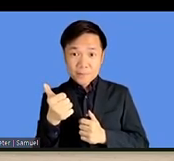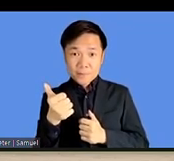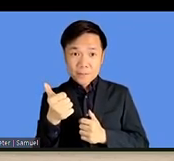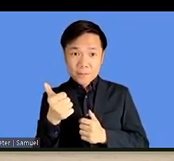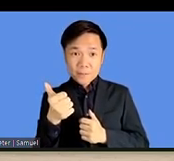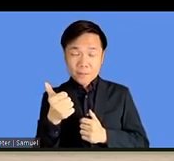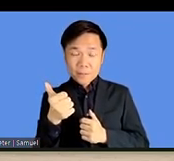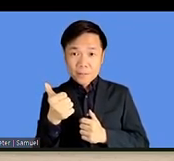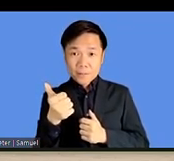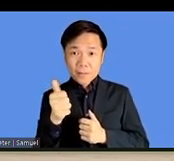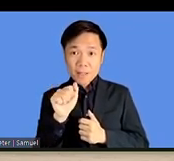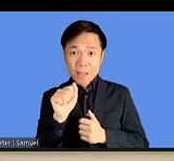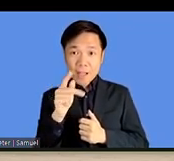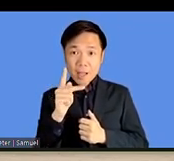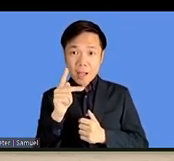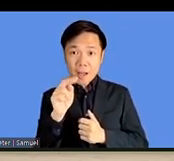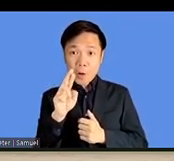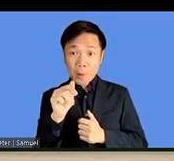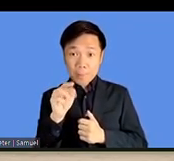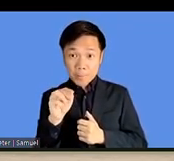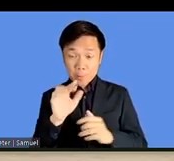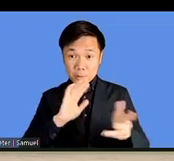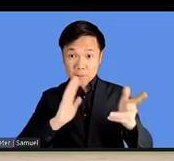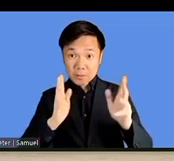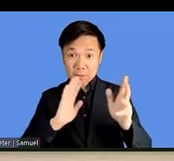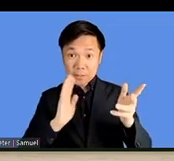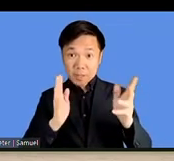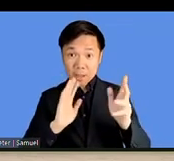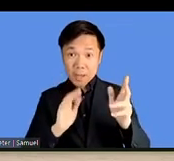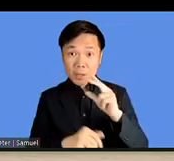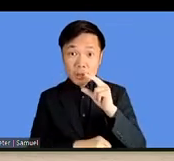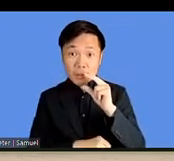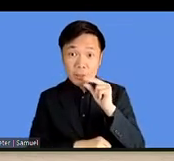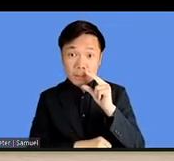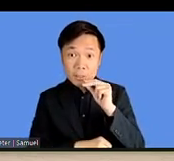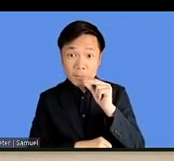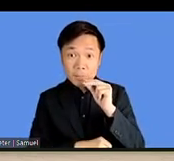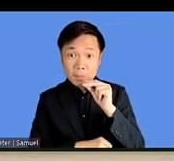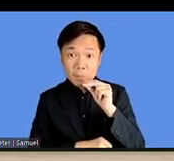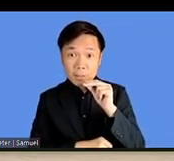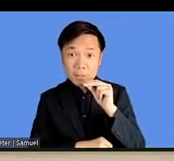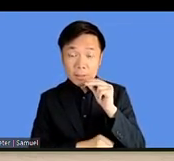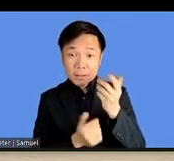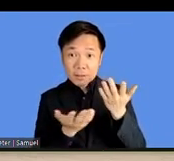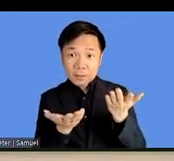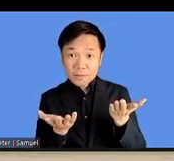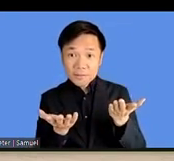Okay. Um, let's, we'll move on to the, uh,